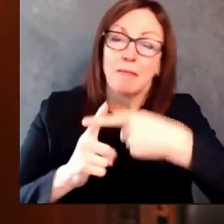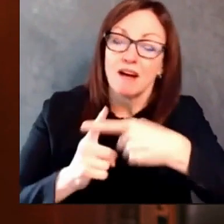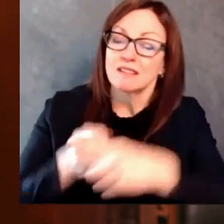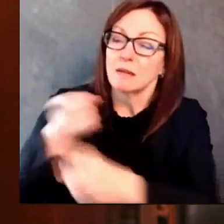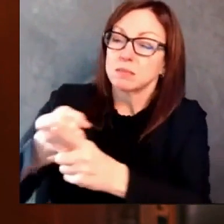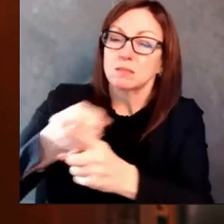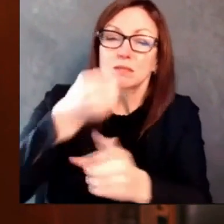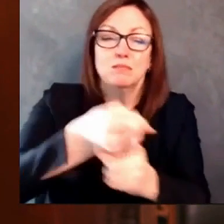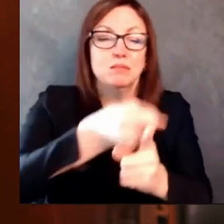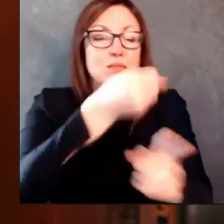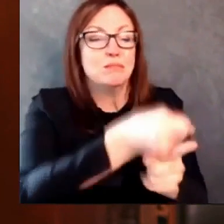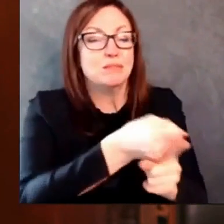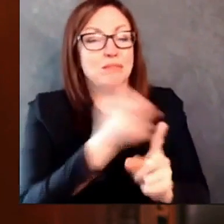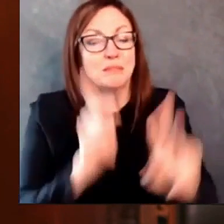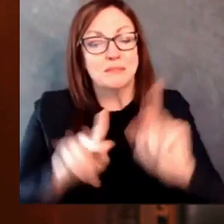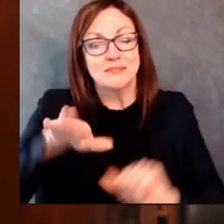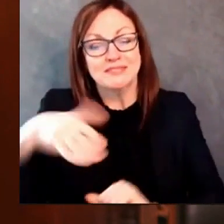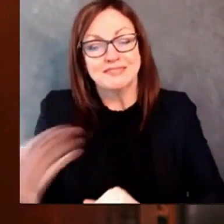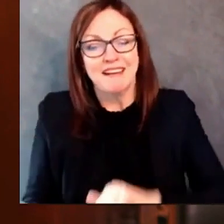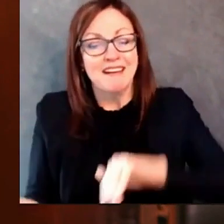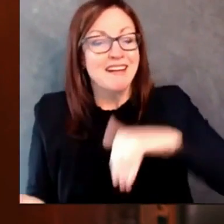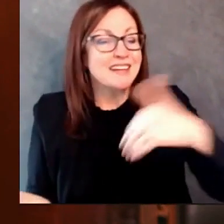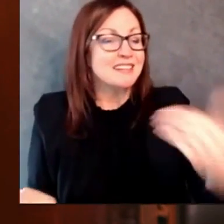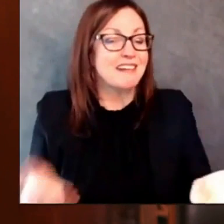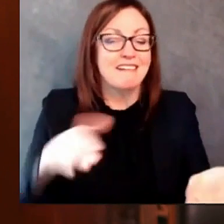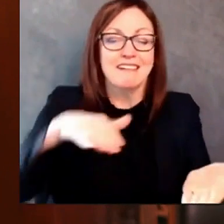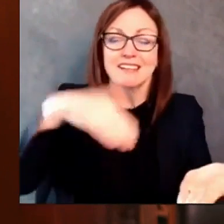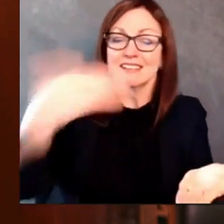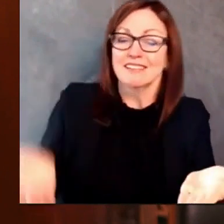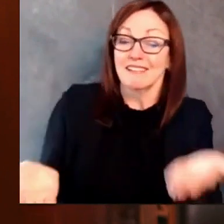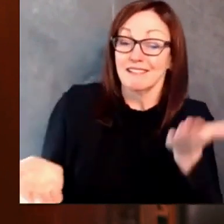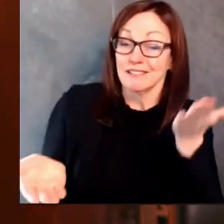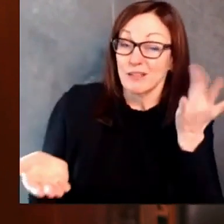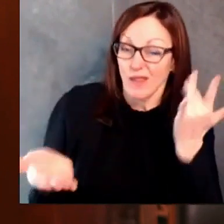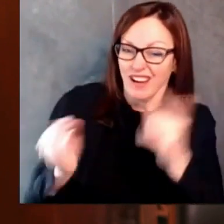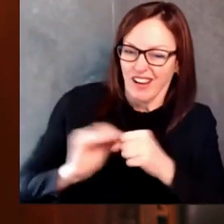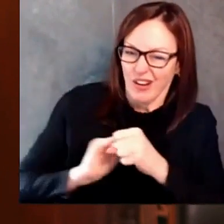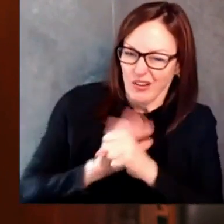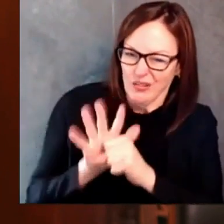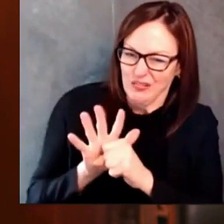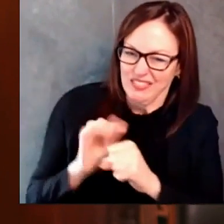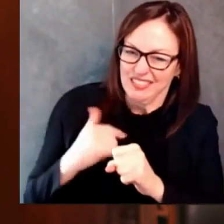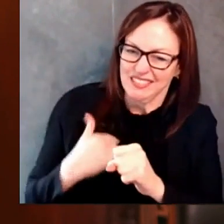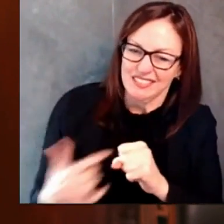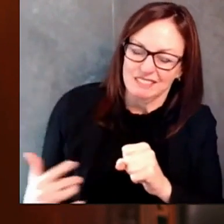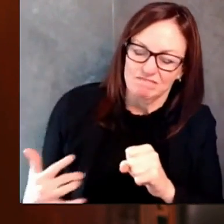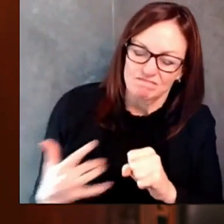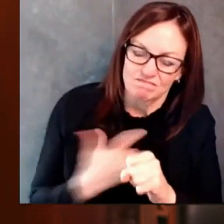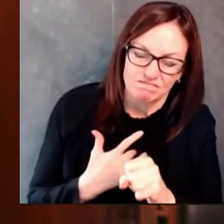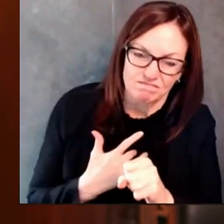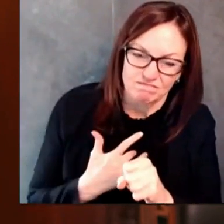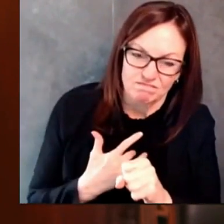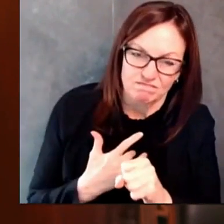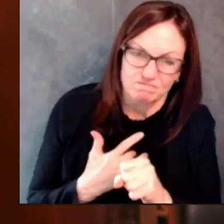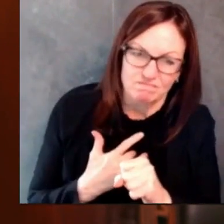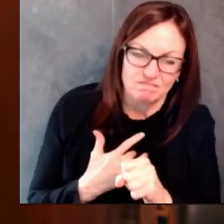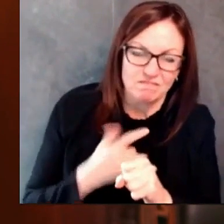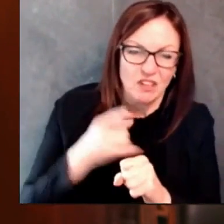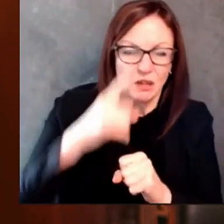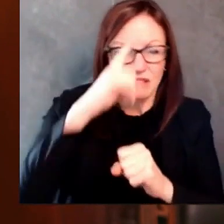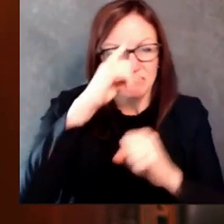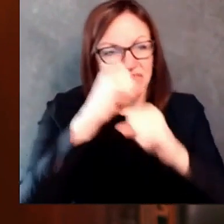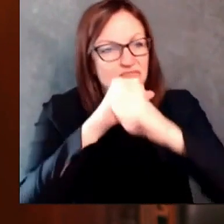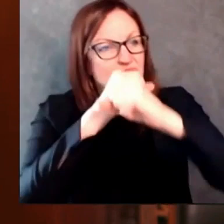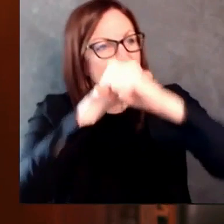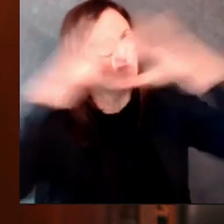fought for their life, sometimes losing the battle to the virus without their loved ones there next to them. The